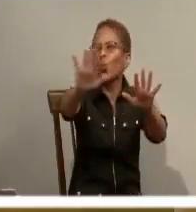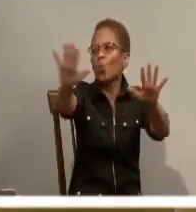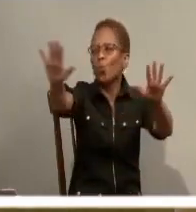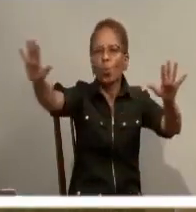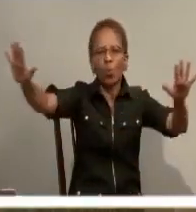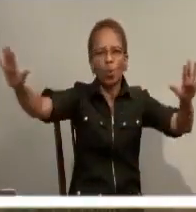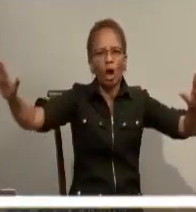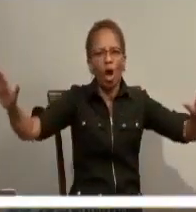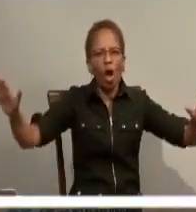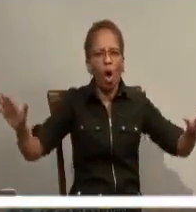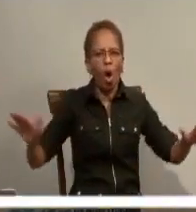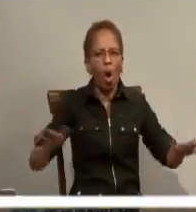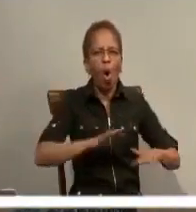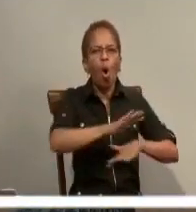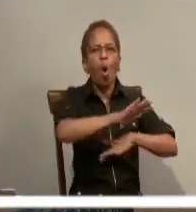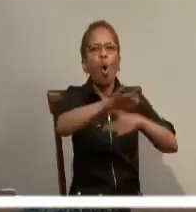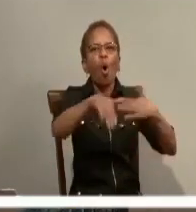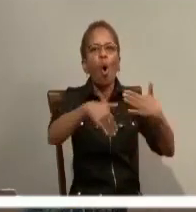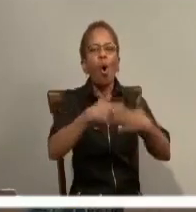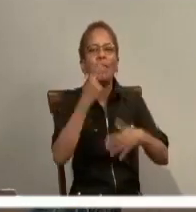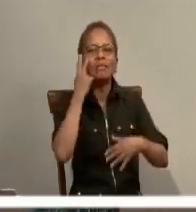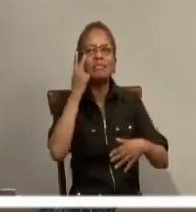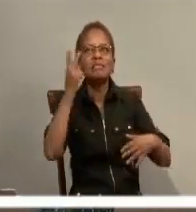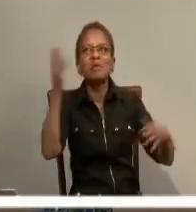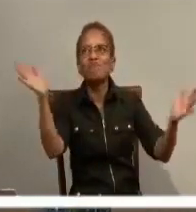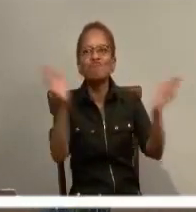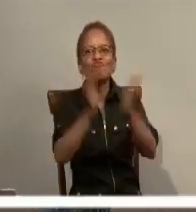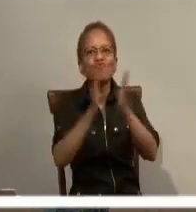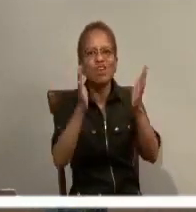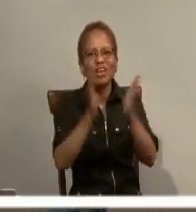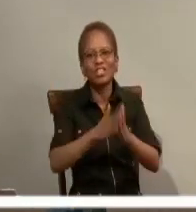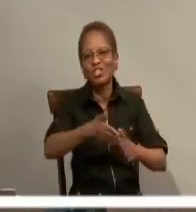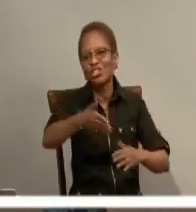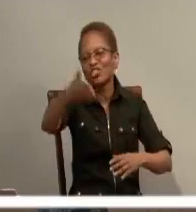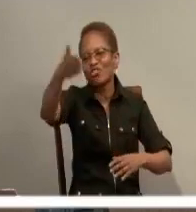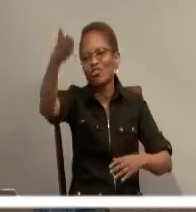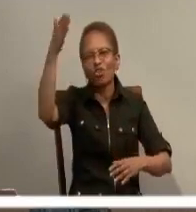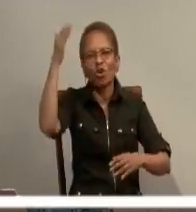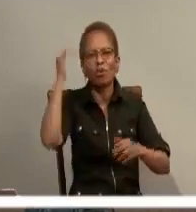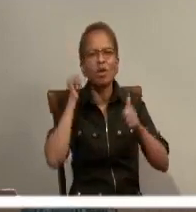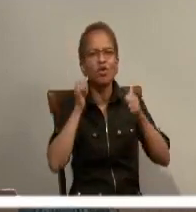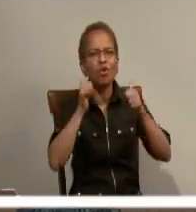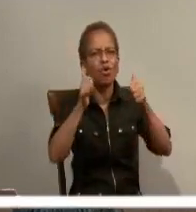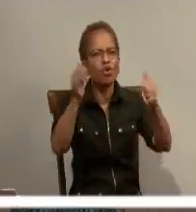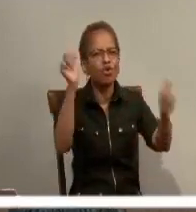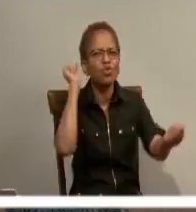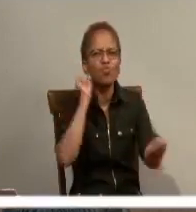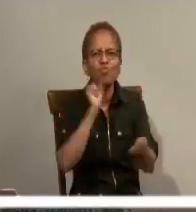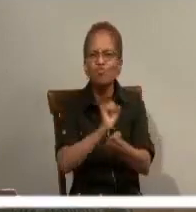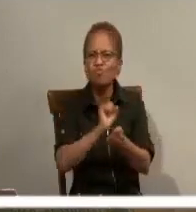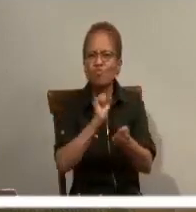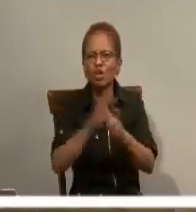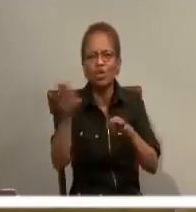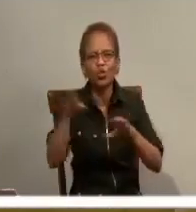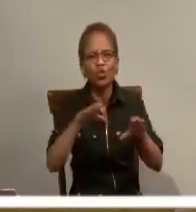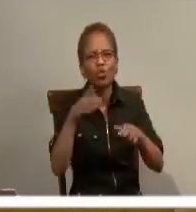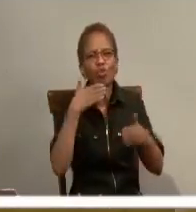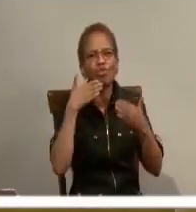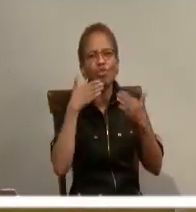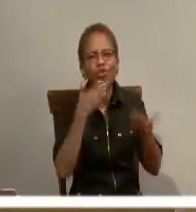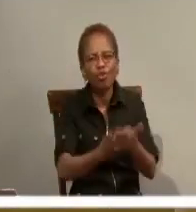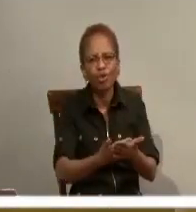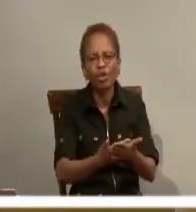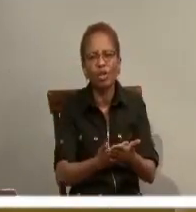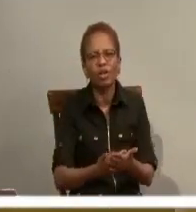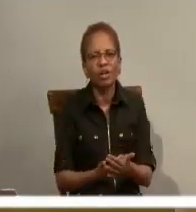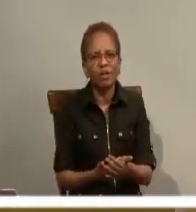praise God by your good works. By your good works. And so Matthew 5 gives